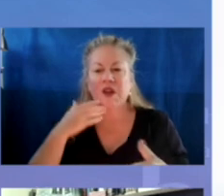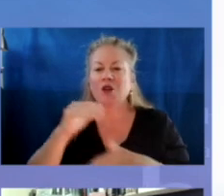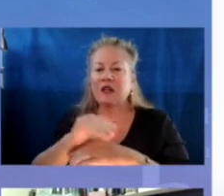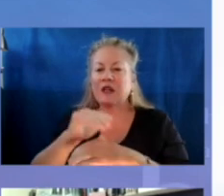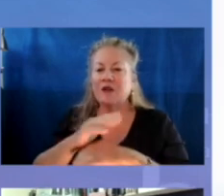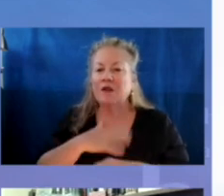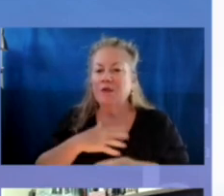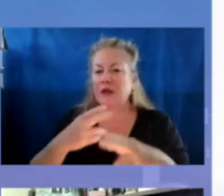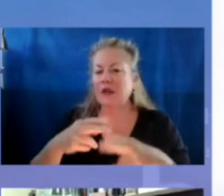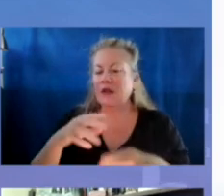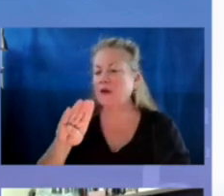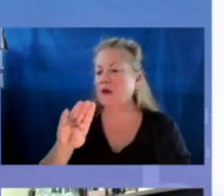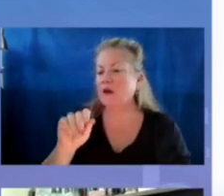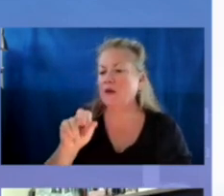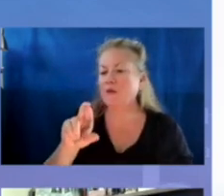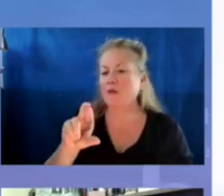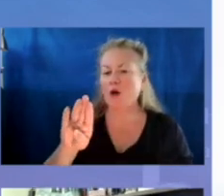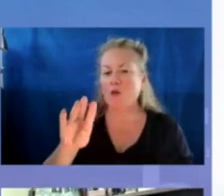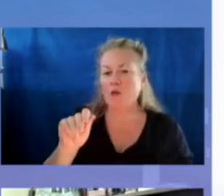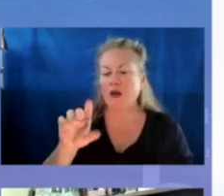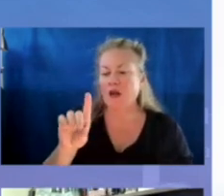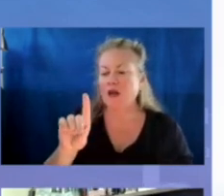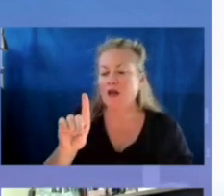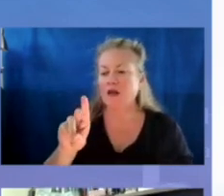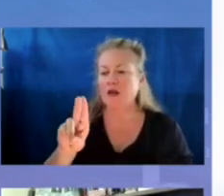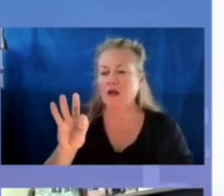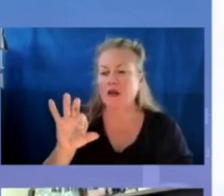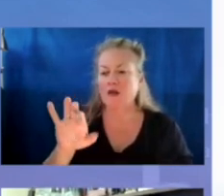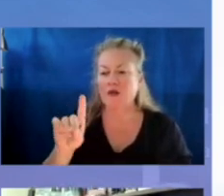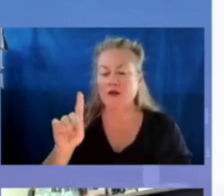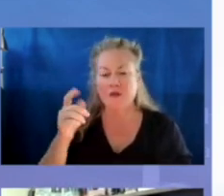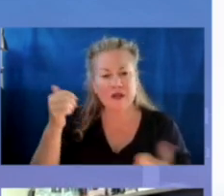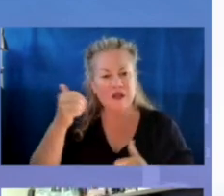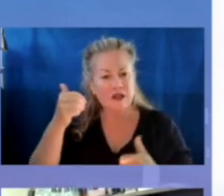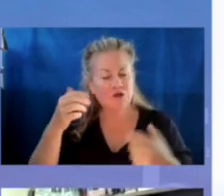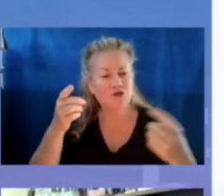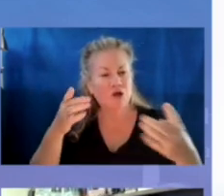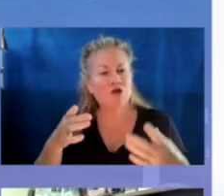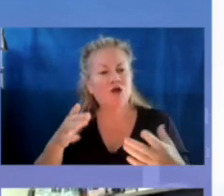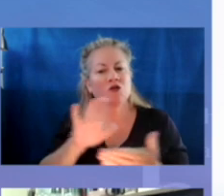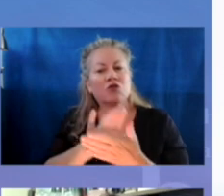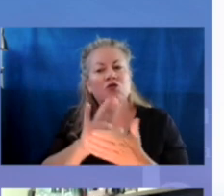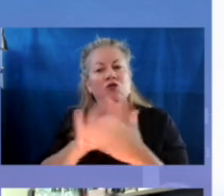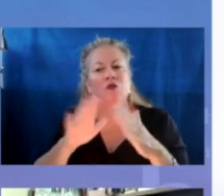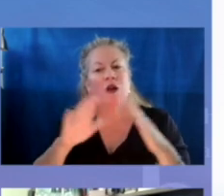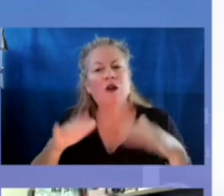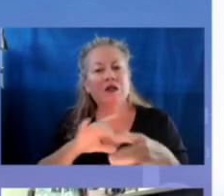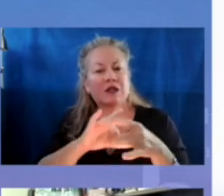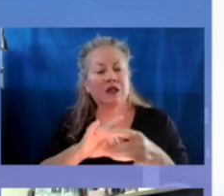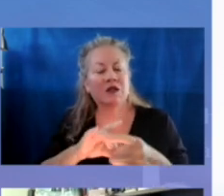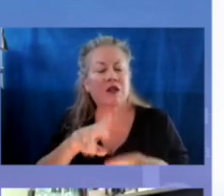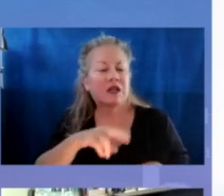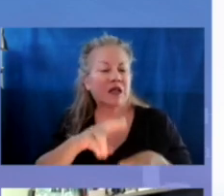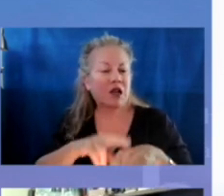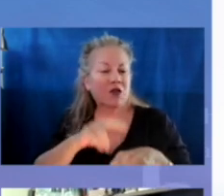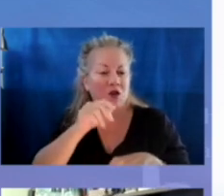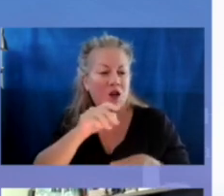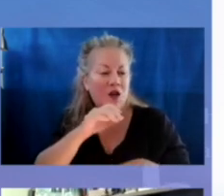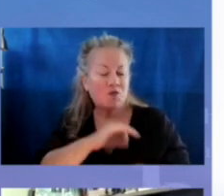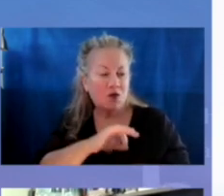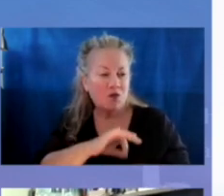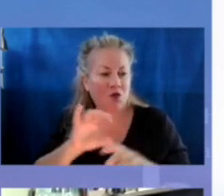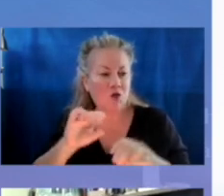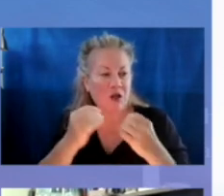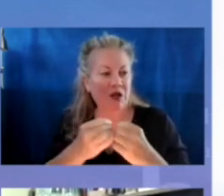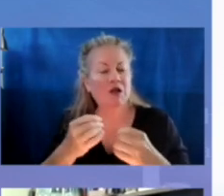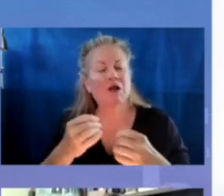Good evening. My name is Barbara Duffield, and I am the executive director of Schoolhouse Connection. We are a national nonprofit organization